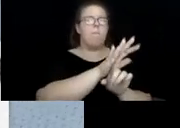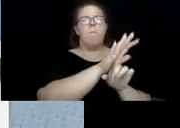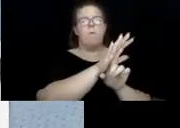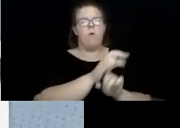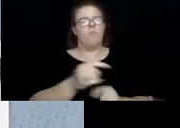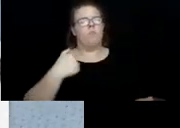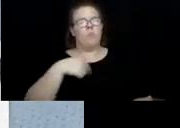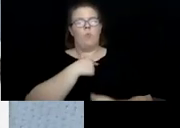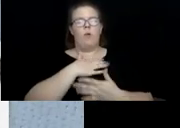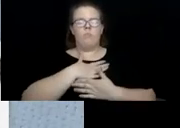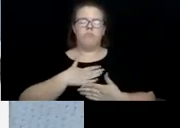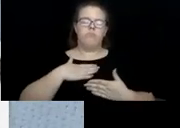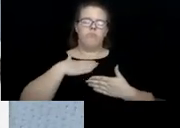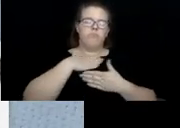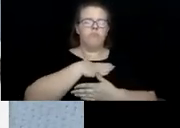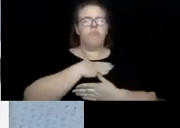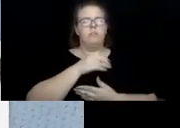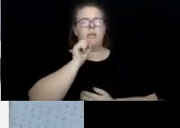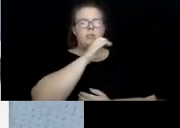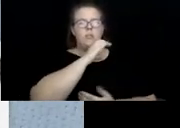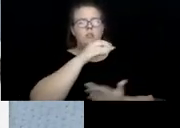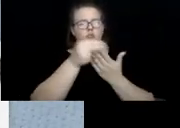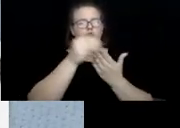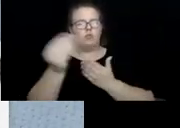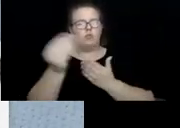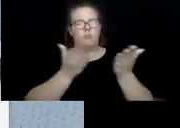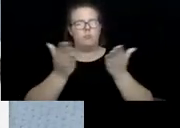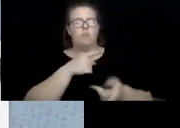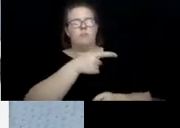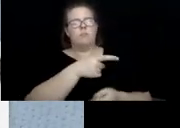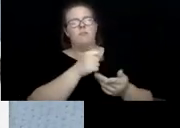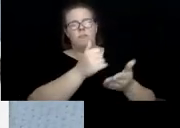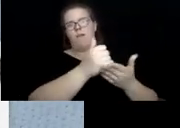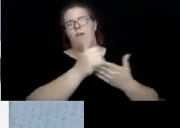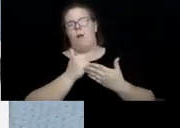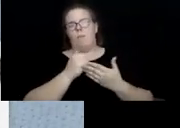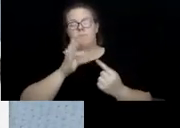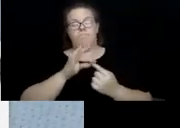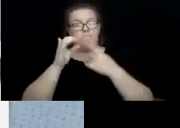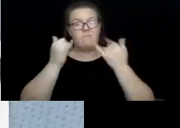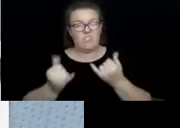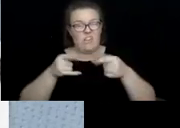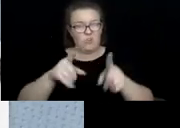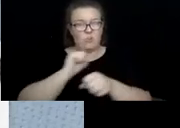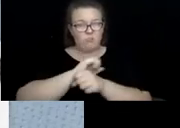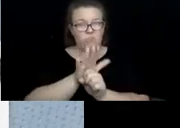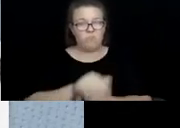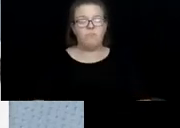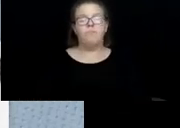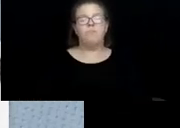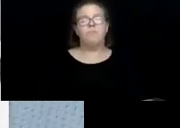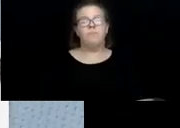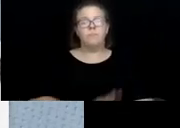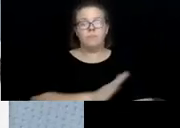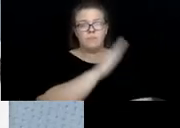senior shopper service to be able to help us even more so during the pandemic. Our senior center activities,